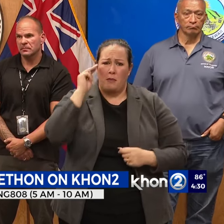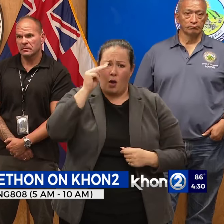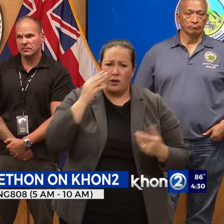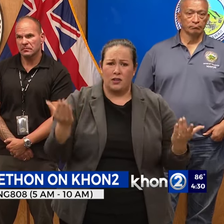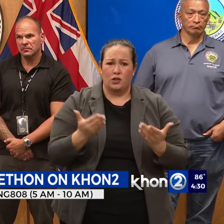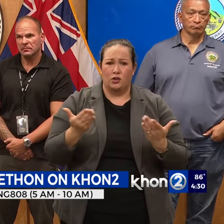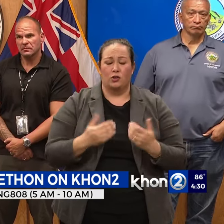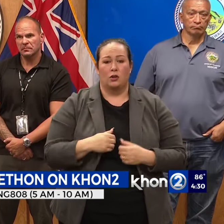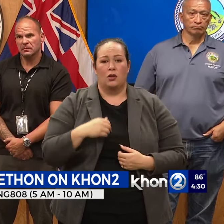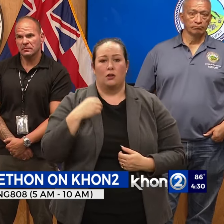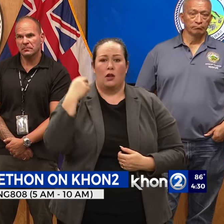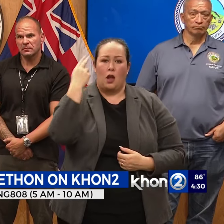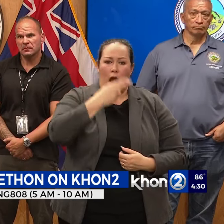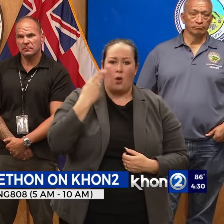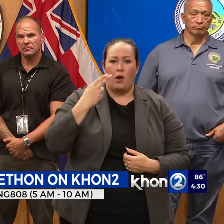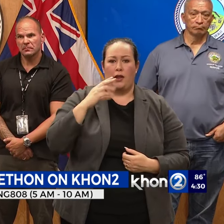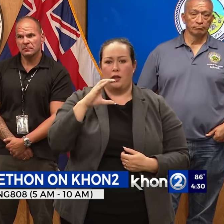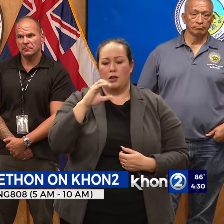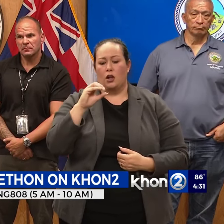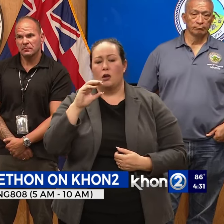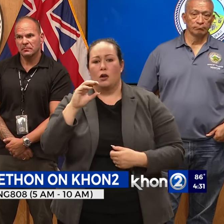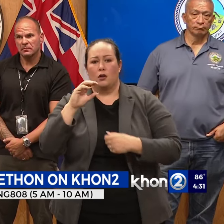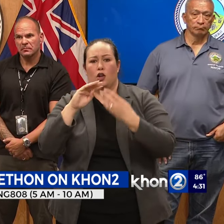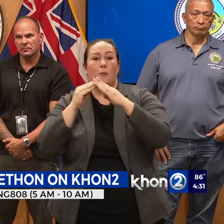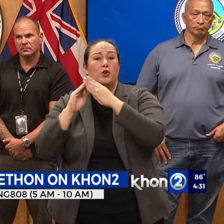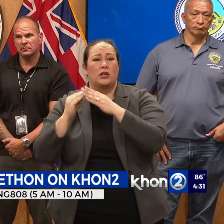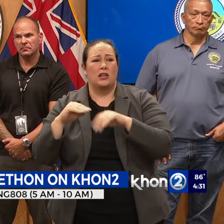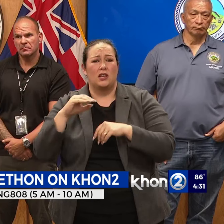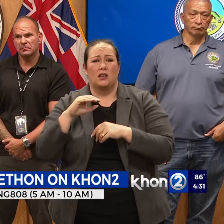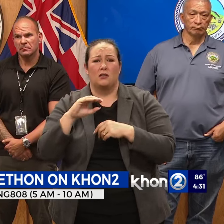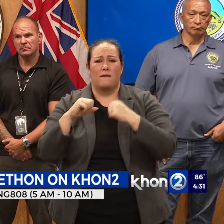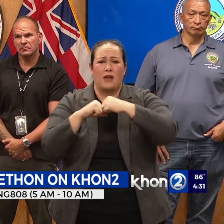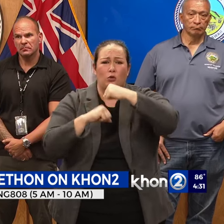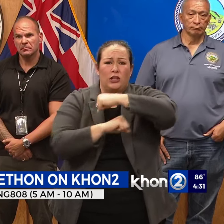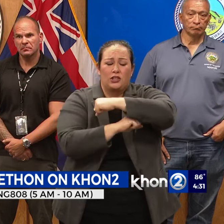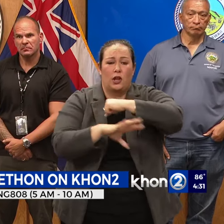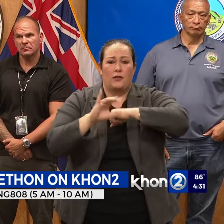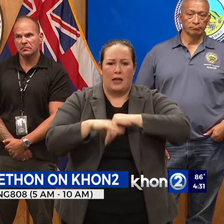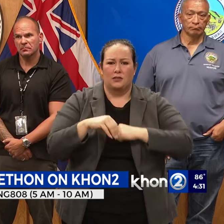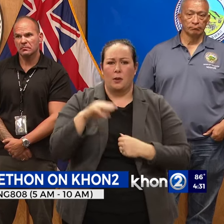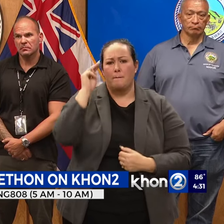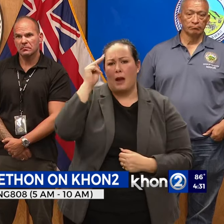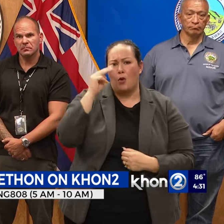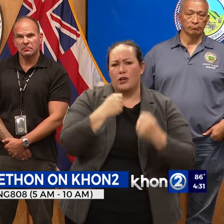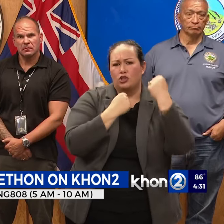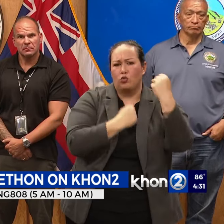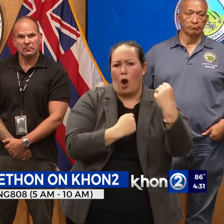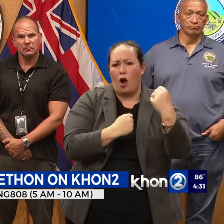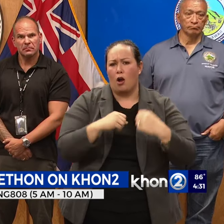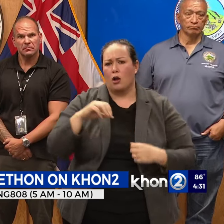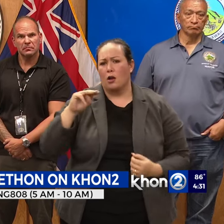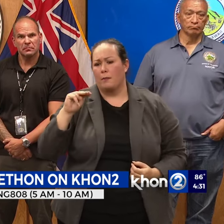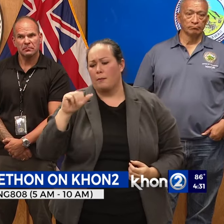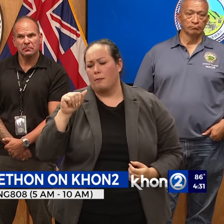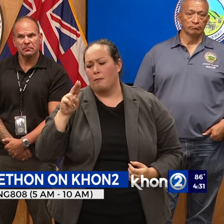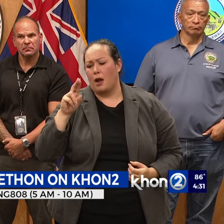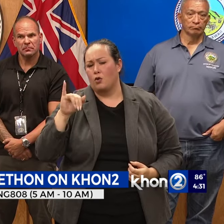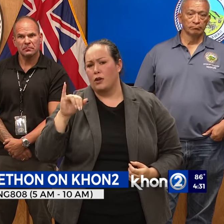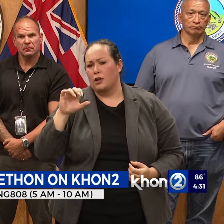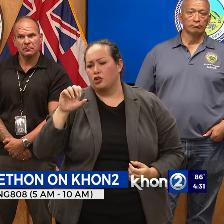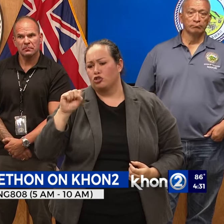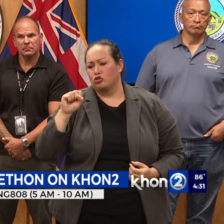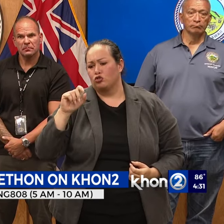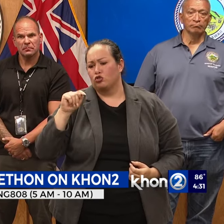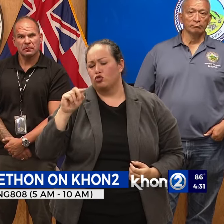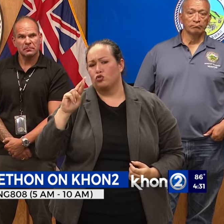to do it. The Hawaii Community Foundation, for example, has set up a fund. I believe it's called Maui Strong. It's also going through the United Way, the